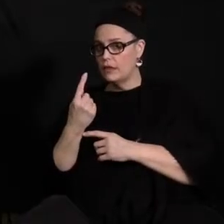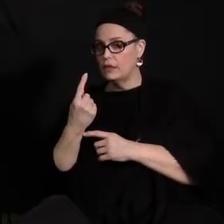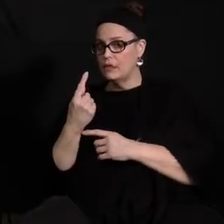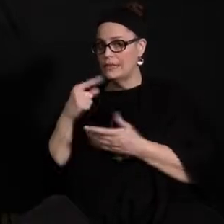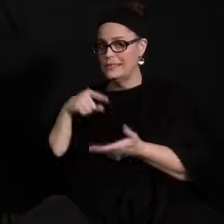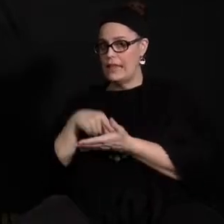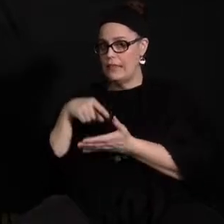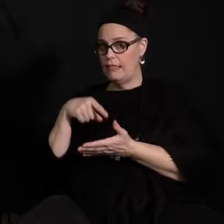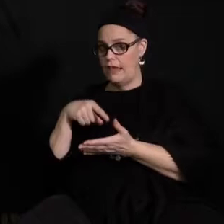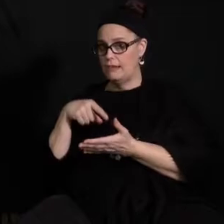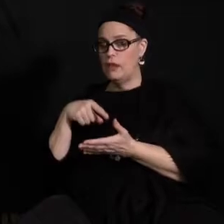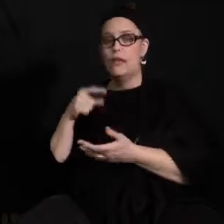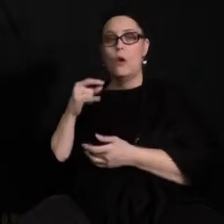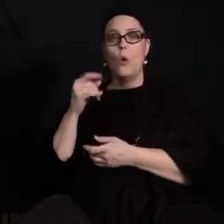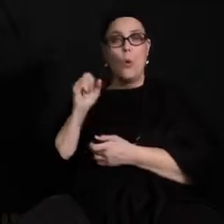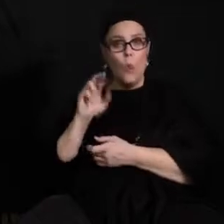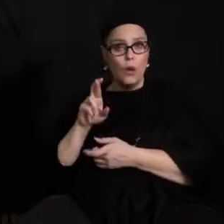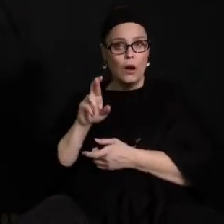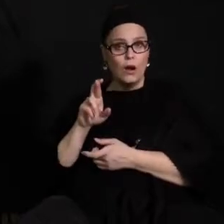is not made by tomorrow?